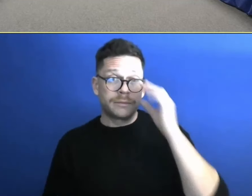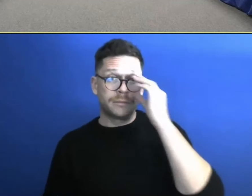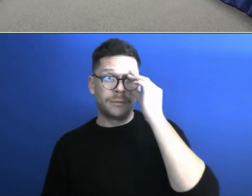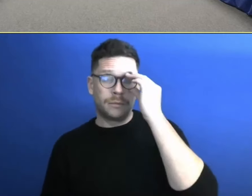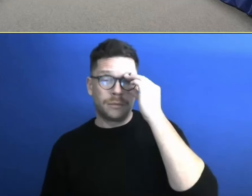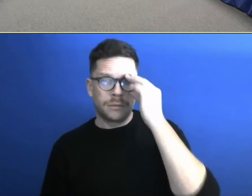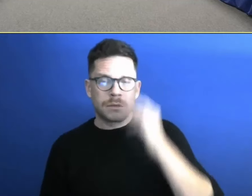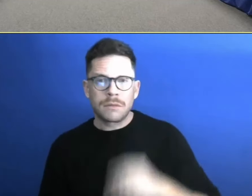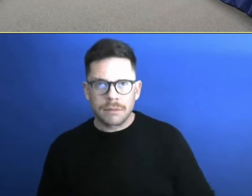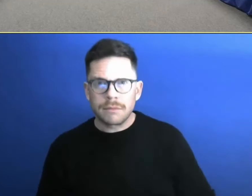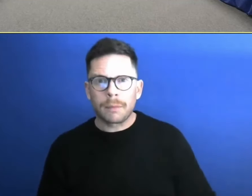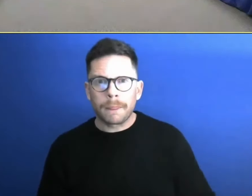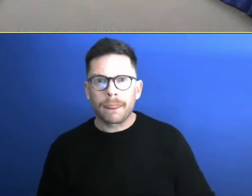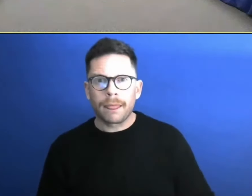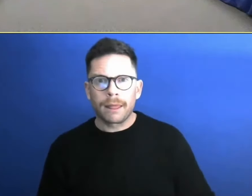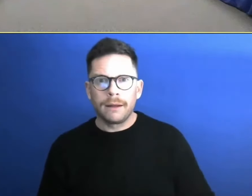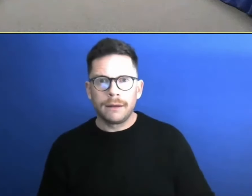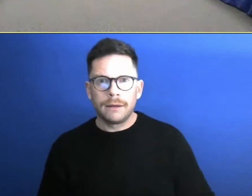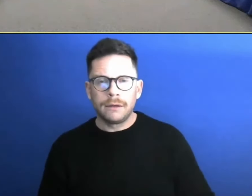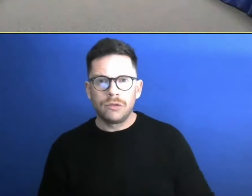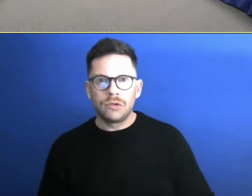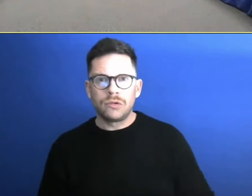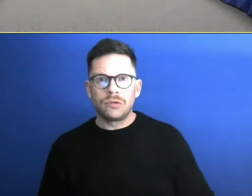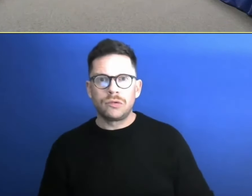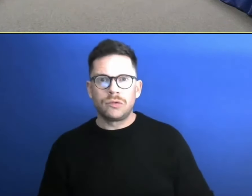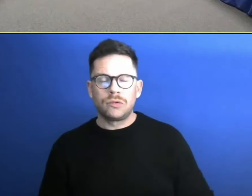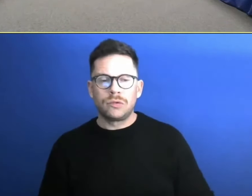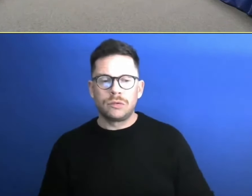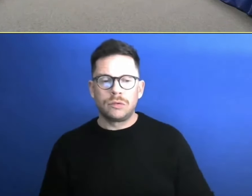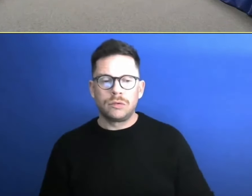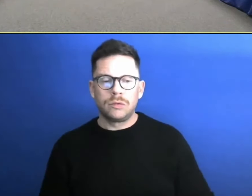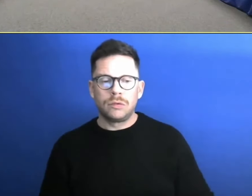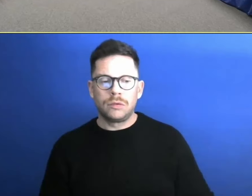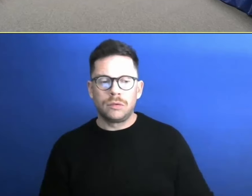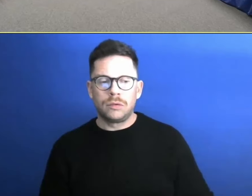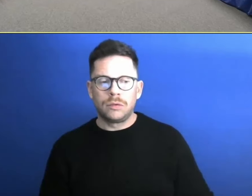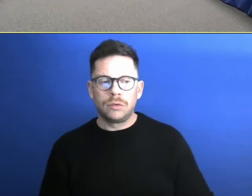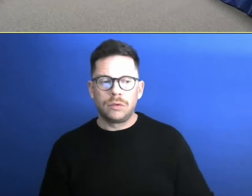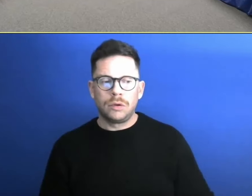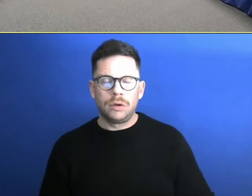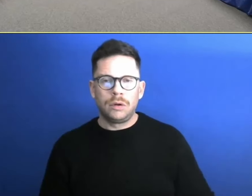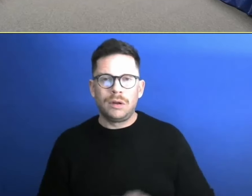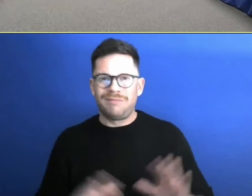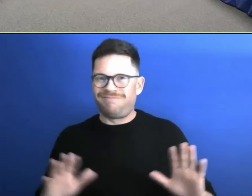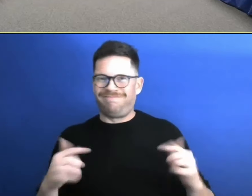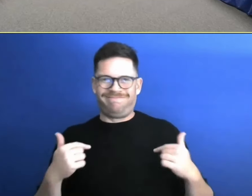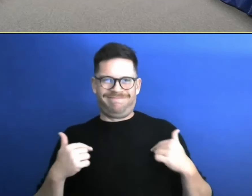The other ones, uh, know, I'm not a huge fan of, uh, dictating, uh, dictating speech like that. I think that gets us to